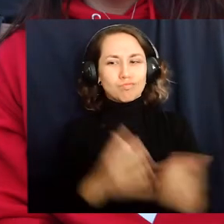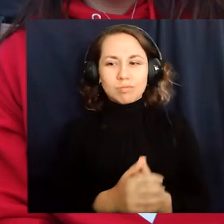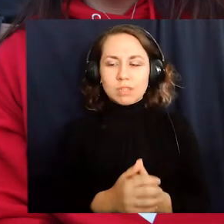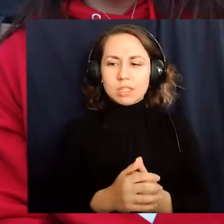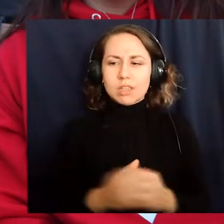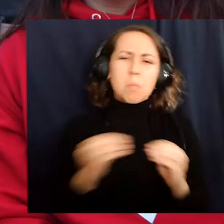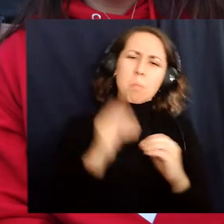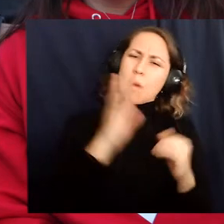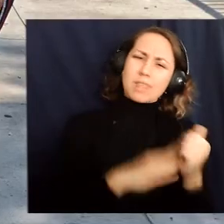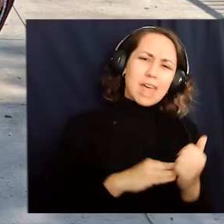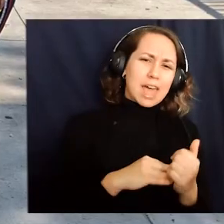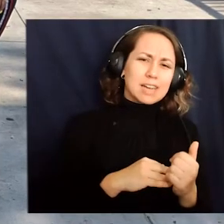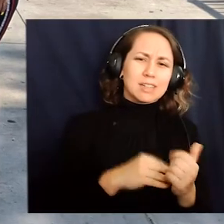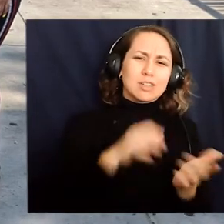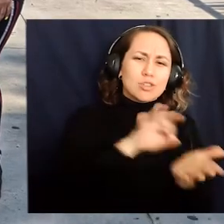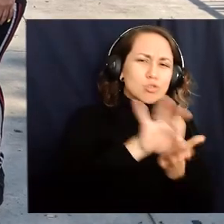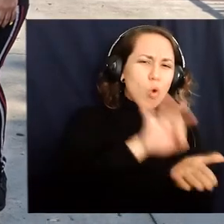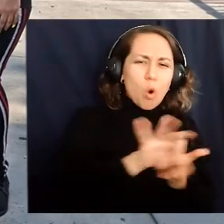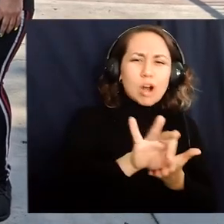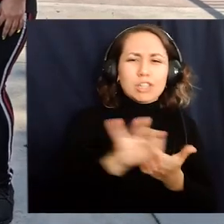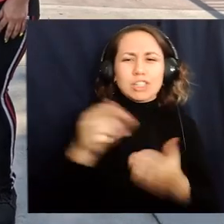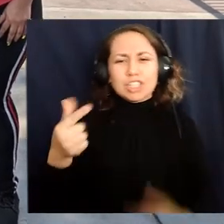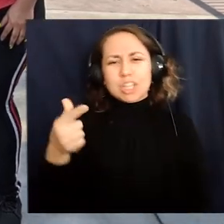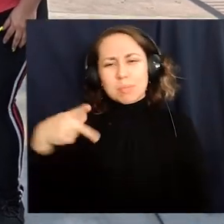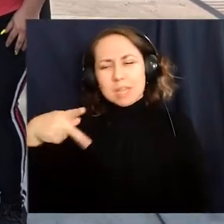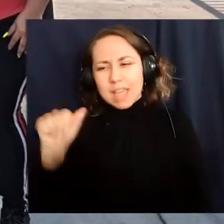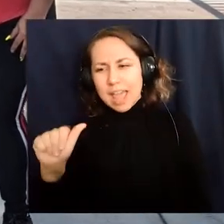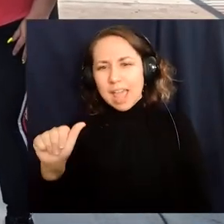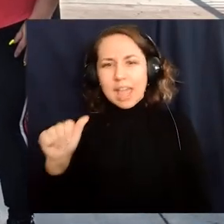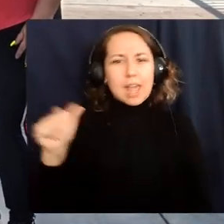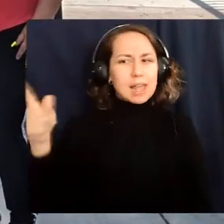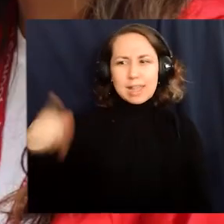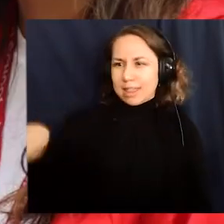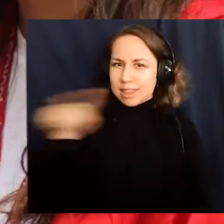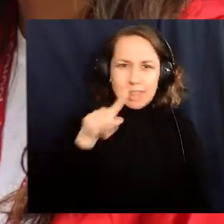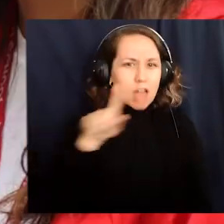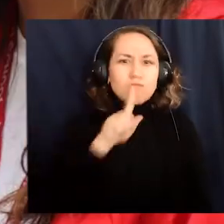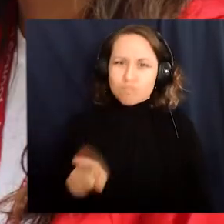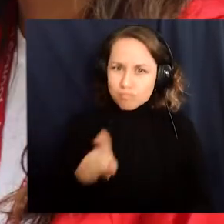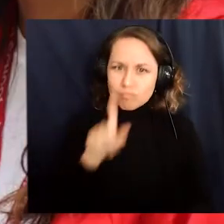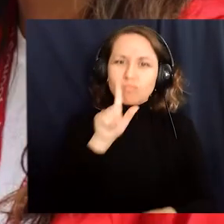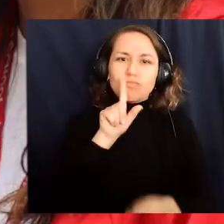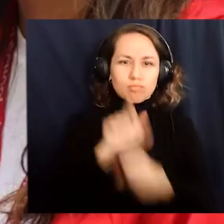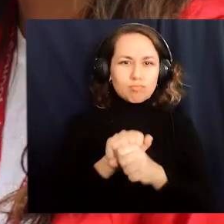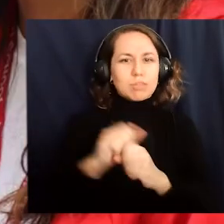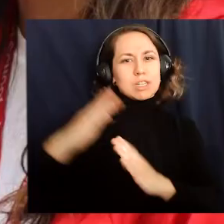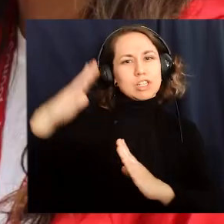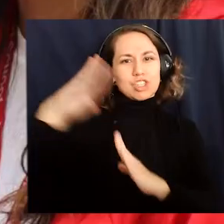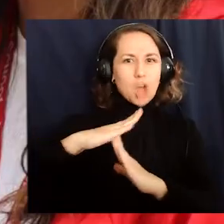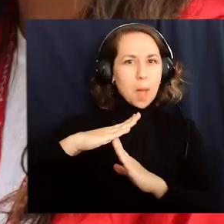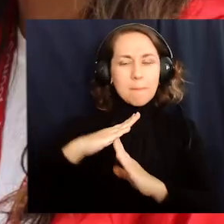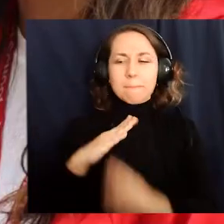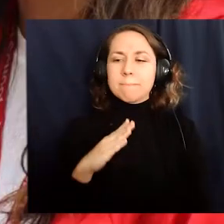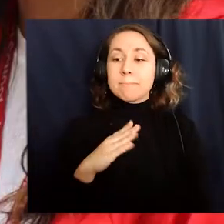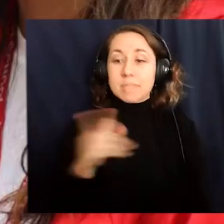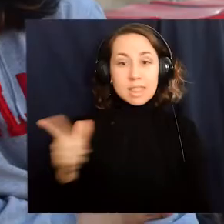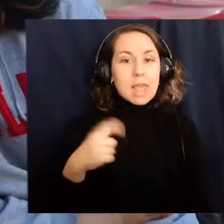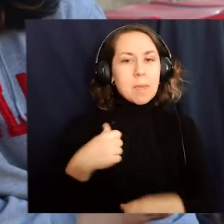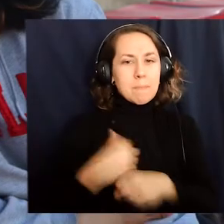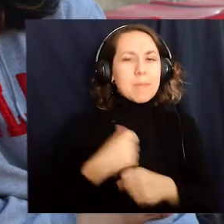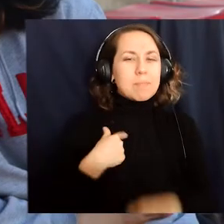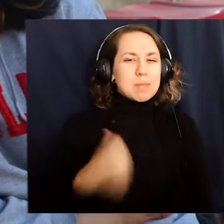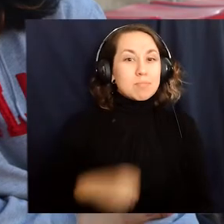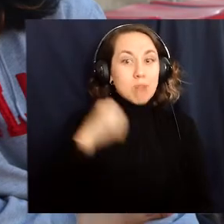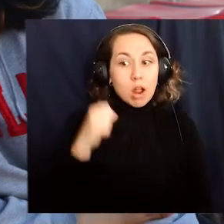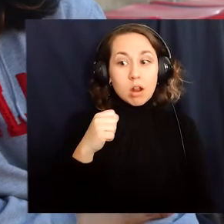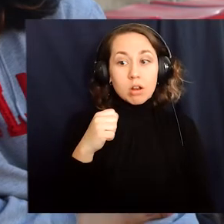It's much, much more than scores and GPAs, although they are at the top. They make me so proud